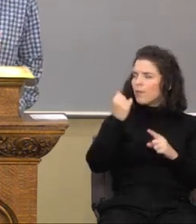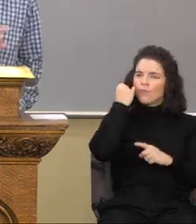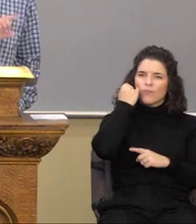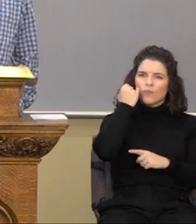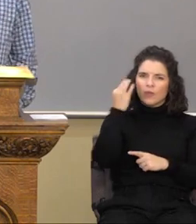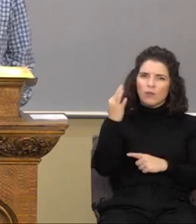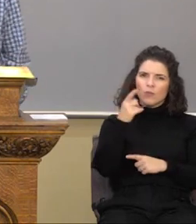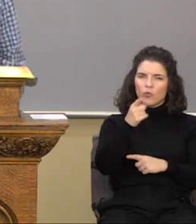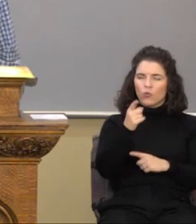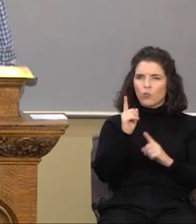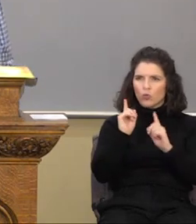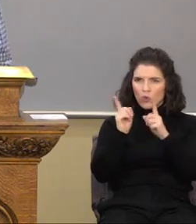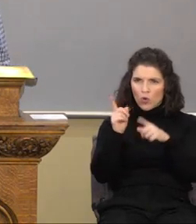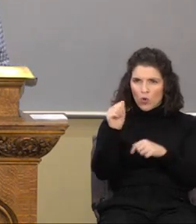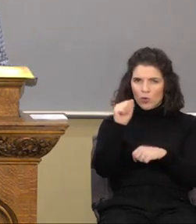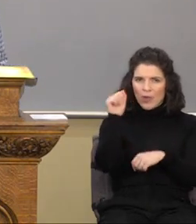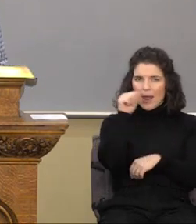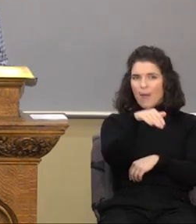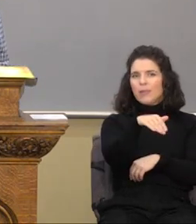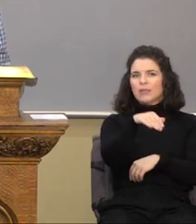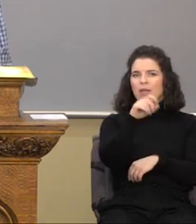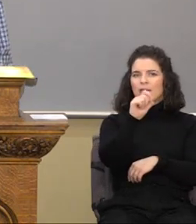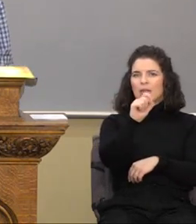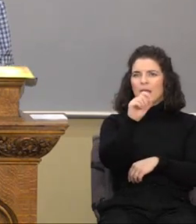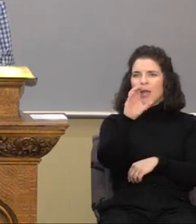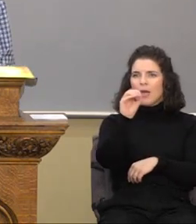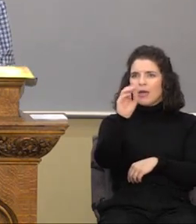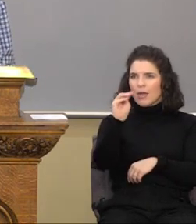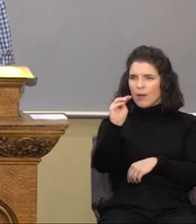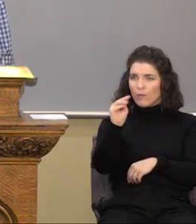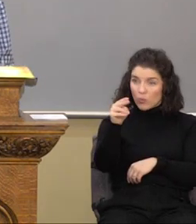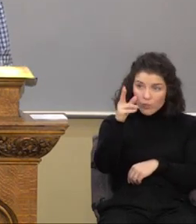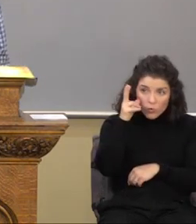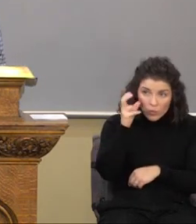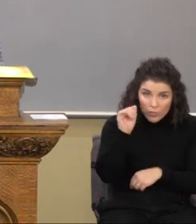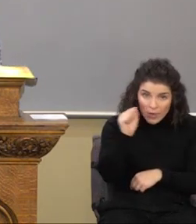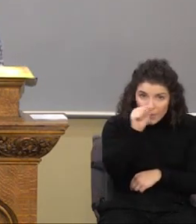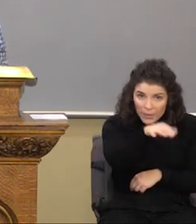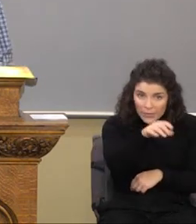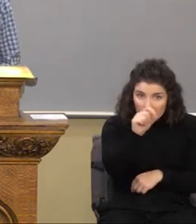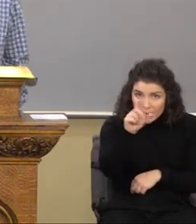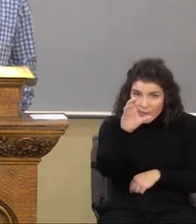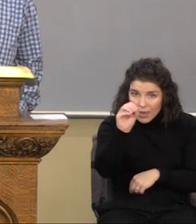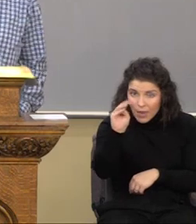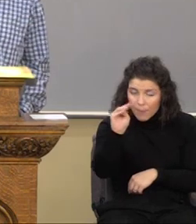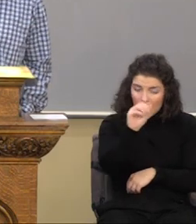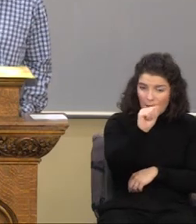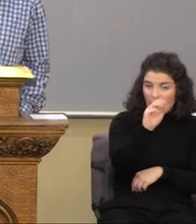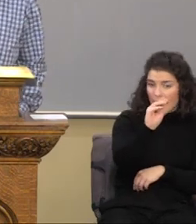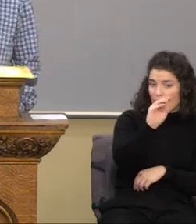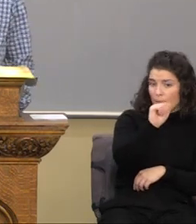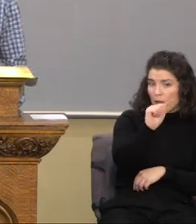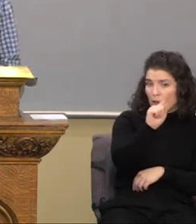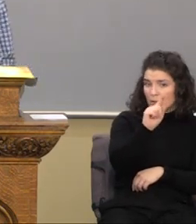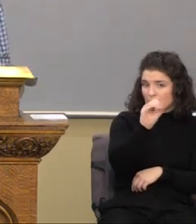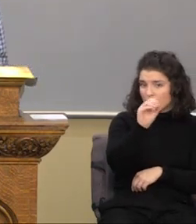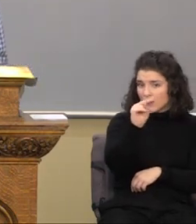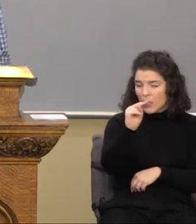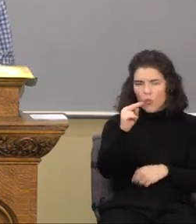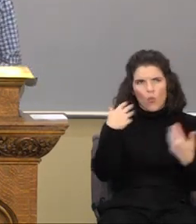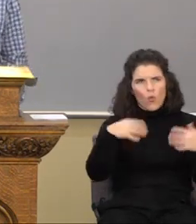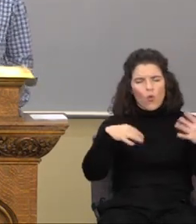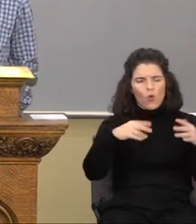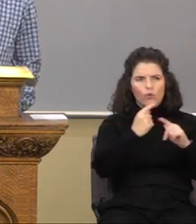you were to go out to Amazon dot com. You ever heard of Amazon dot com? My goodness. The trucks are out in force right now.